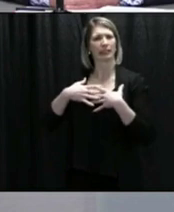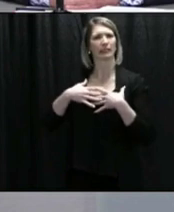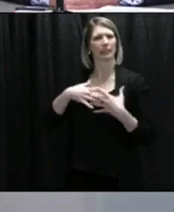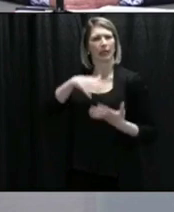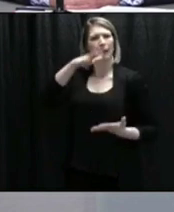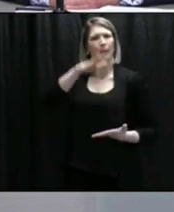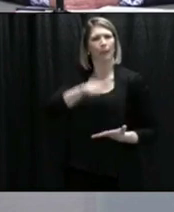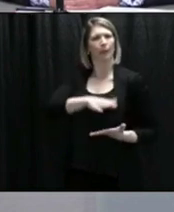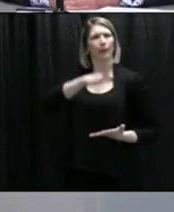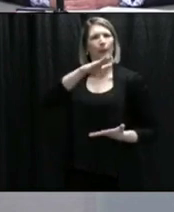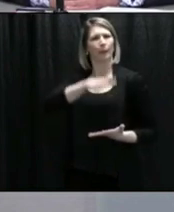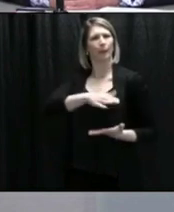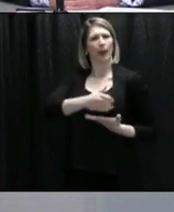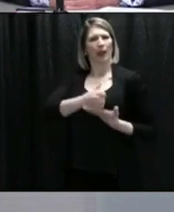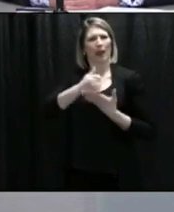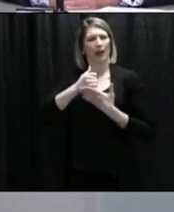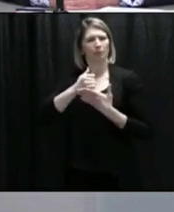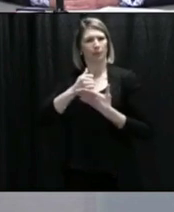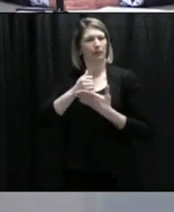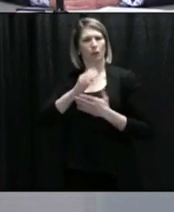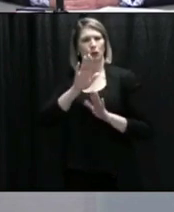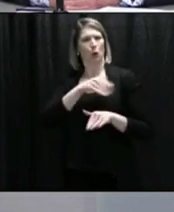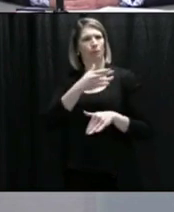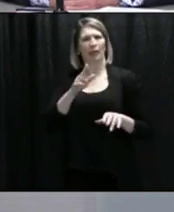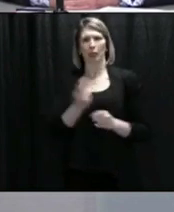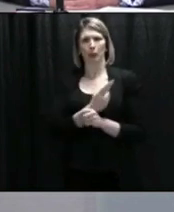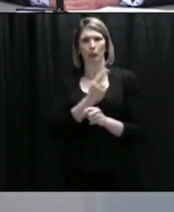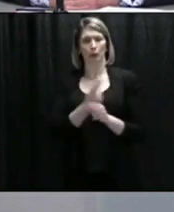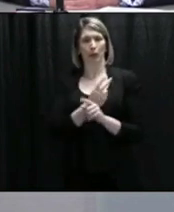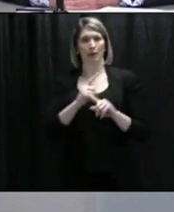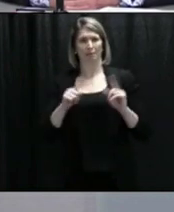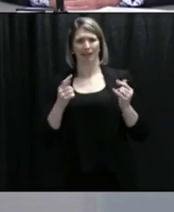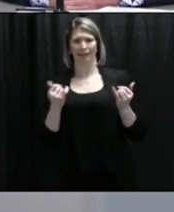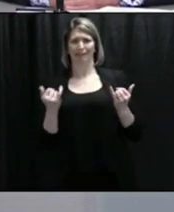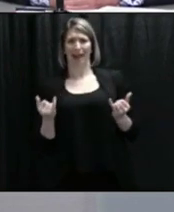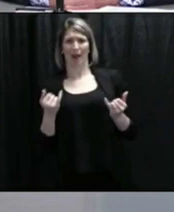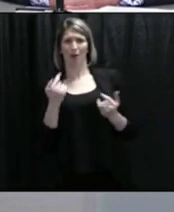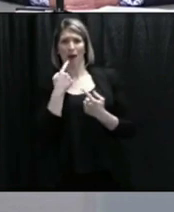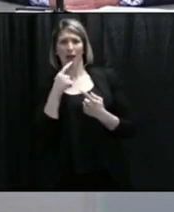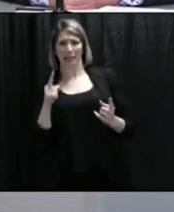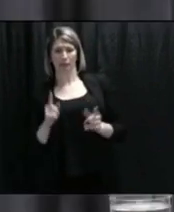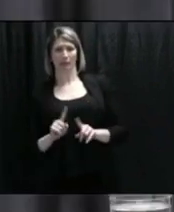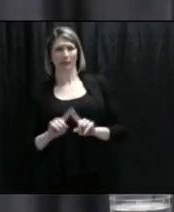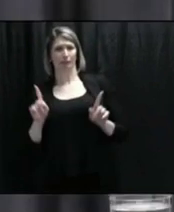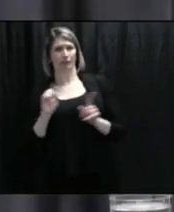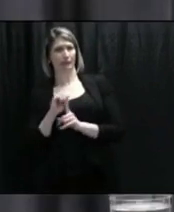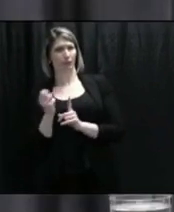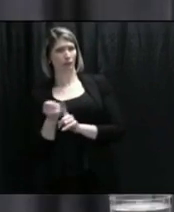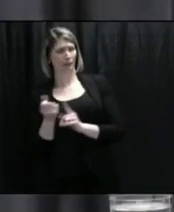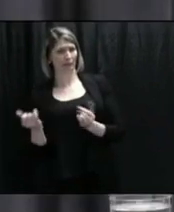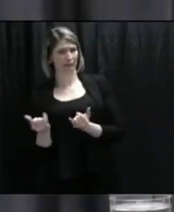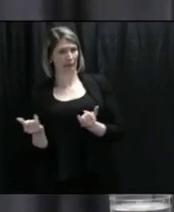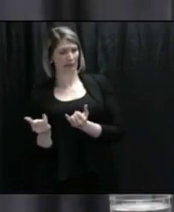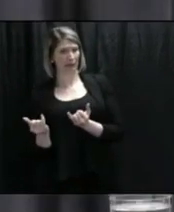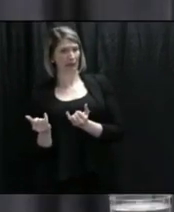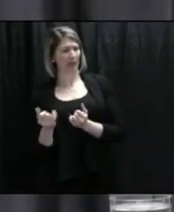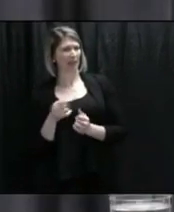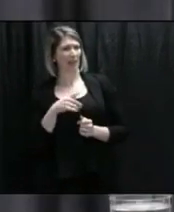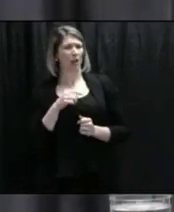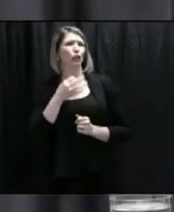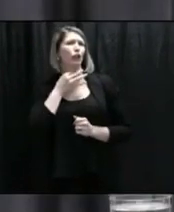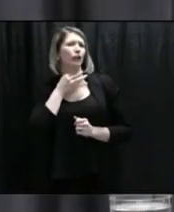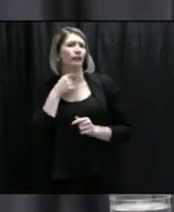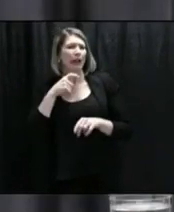privacy reasons, but how quickly can a patient state deteriorate? It would vary. It can be quite